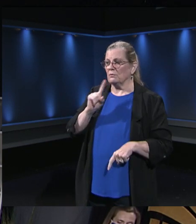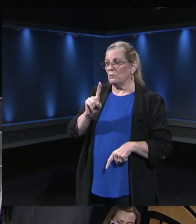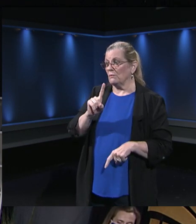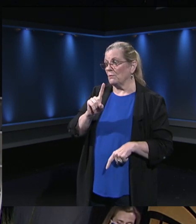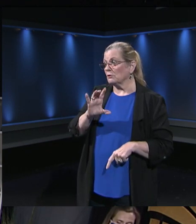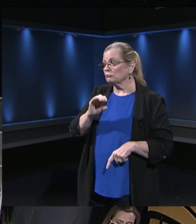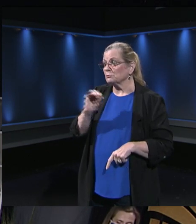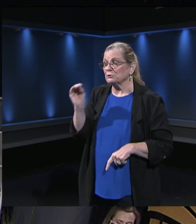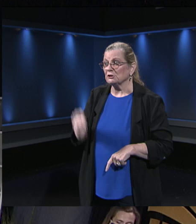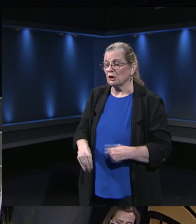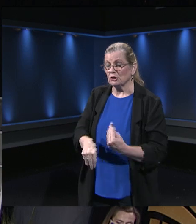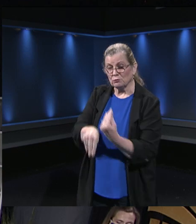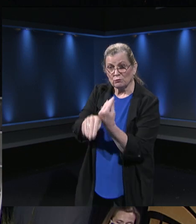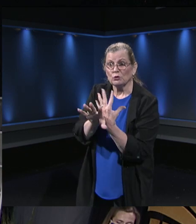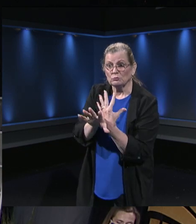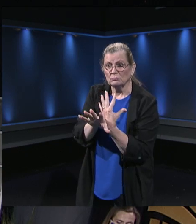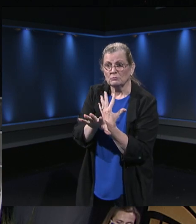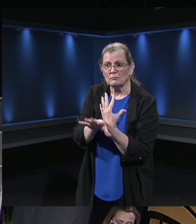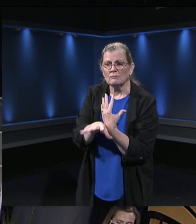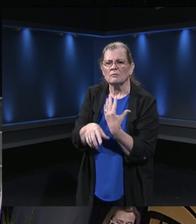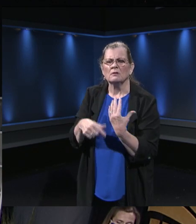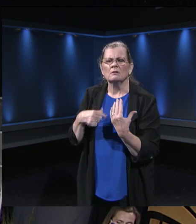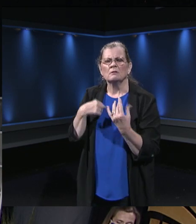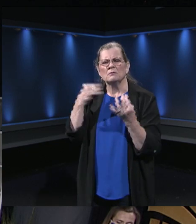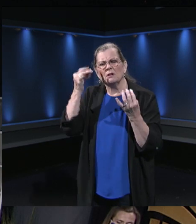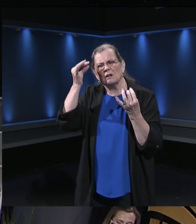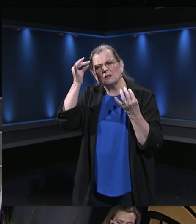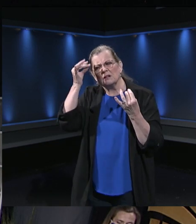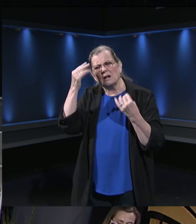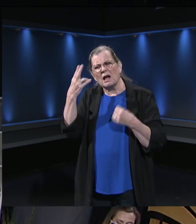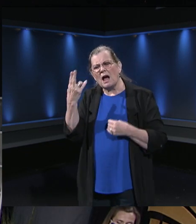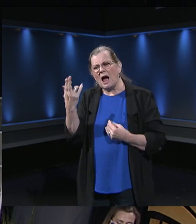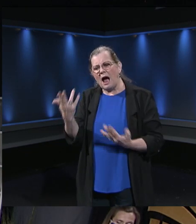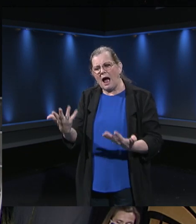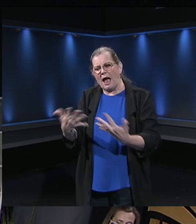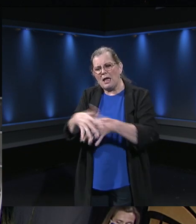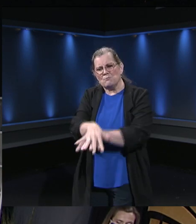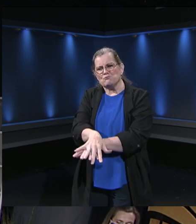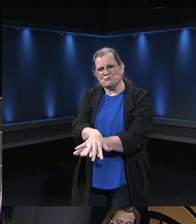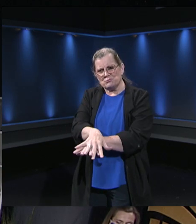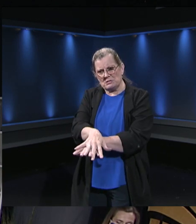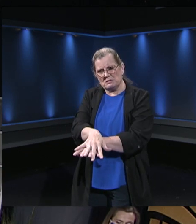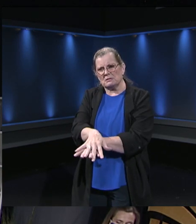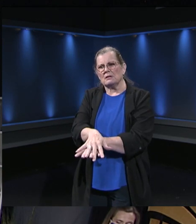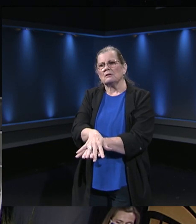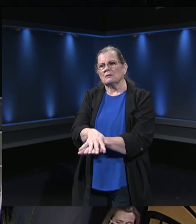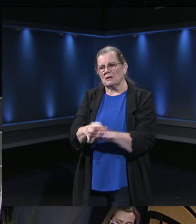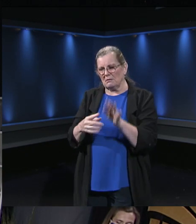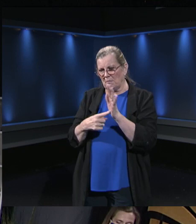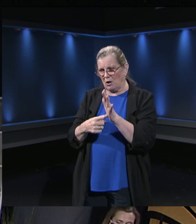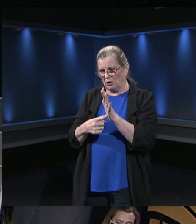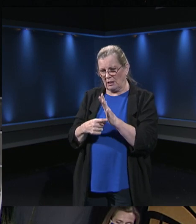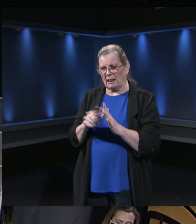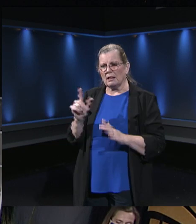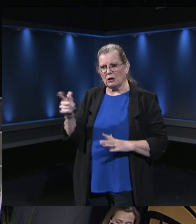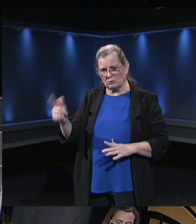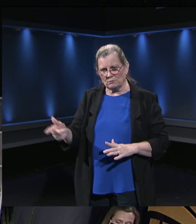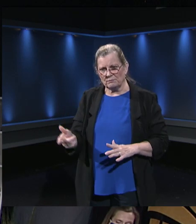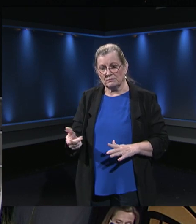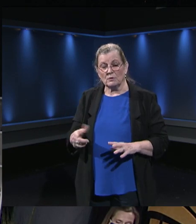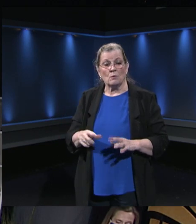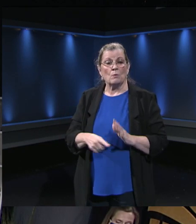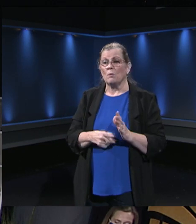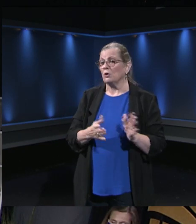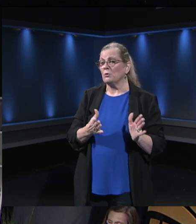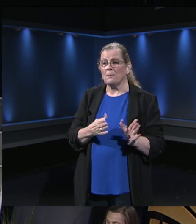understand there's an effort to go to a hybrid model later on in the year. And in the original plan, it was we're only going to